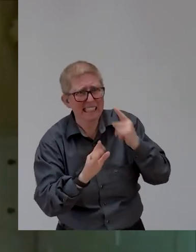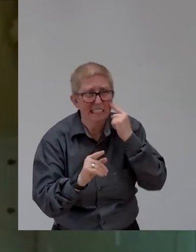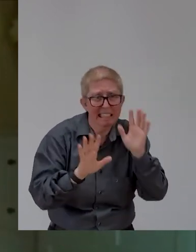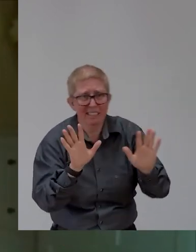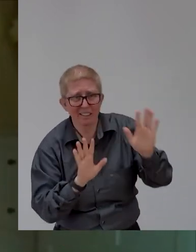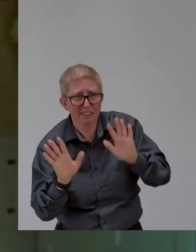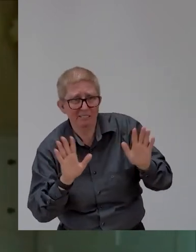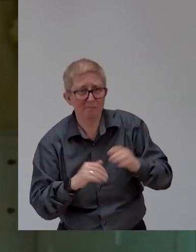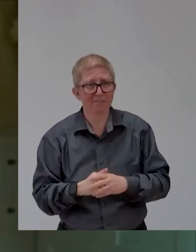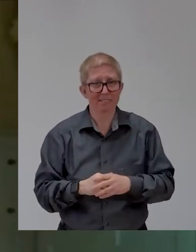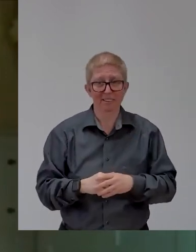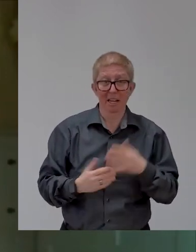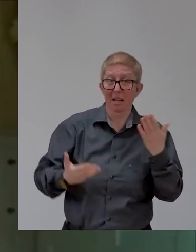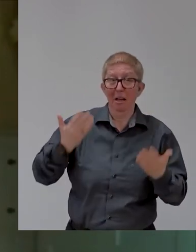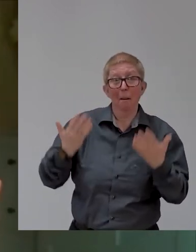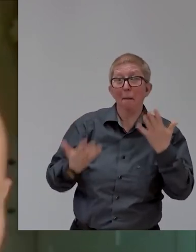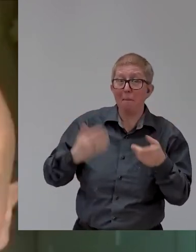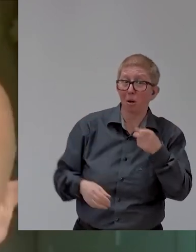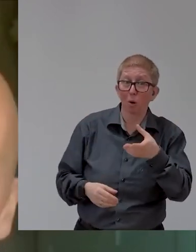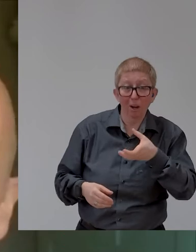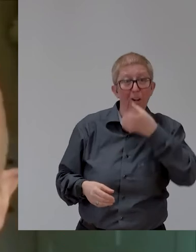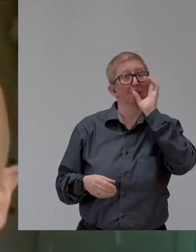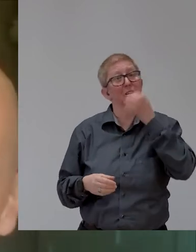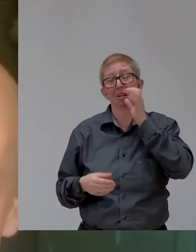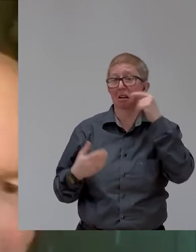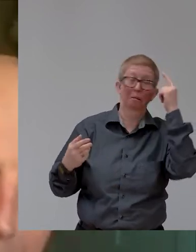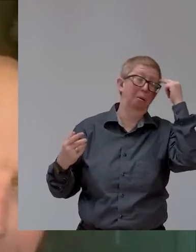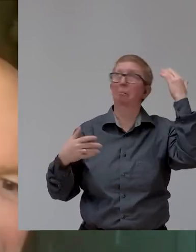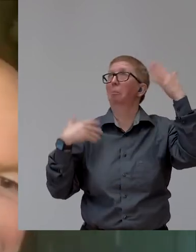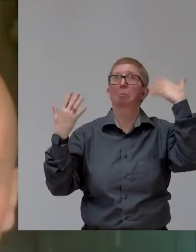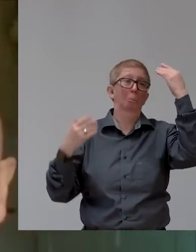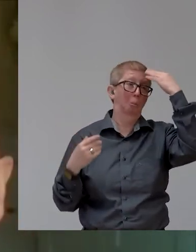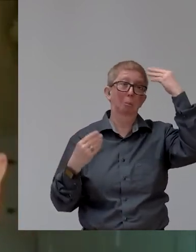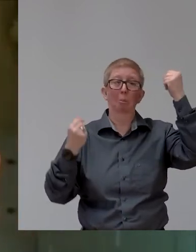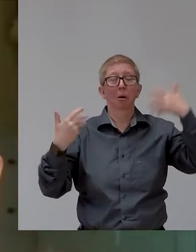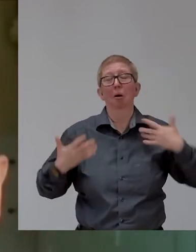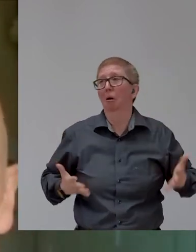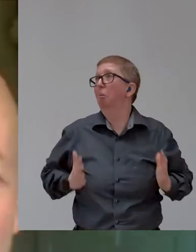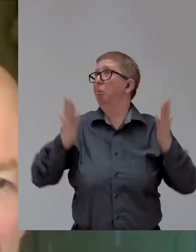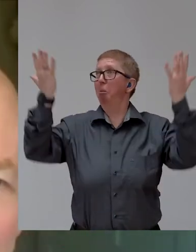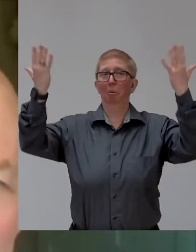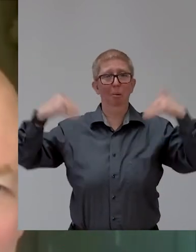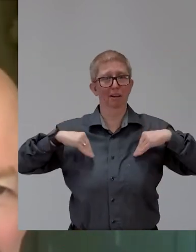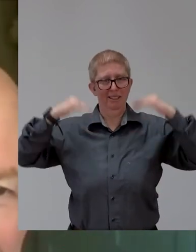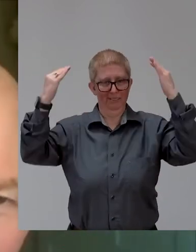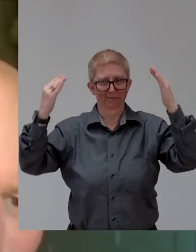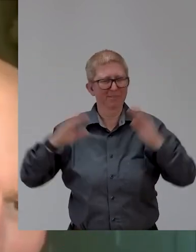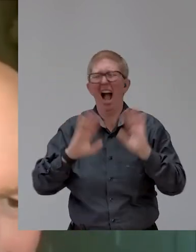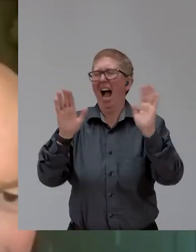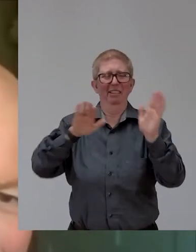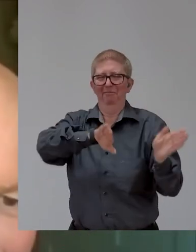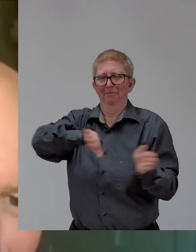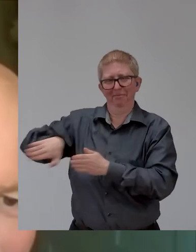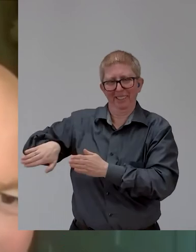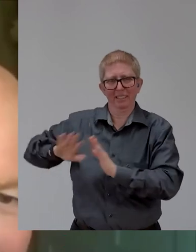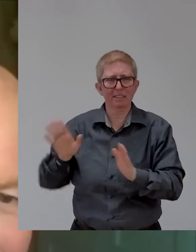it. So that'd probably help. Um, so, you know, here's the, here's the irony, isn't it? You know, most leaders understand that there's a war for